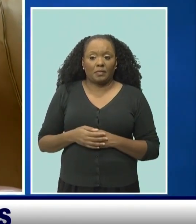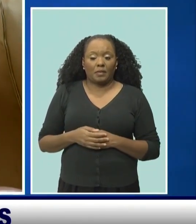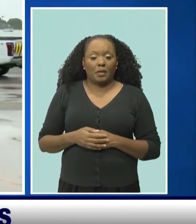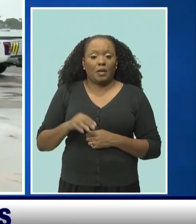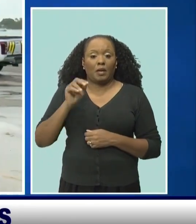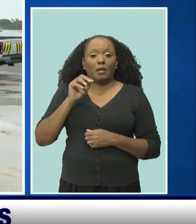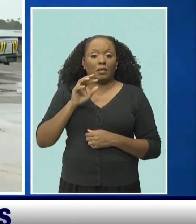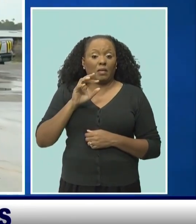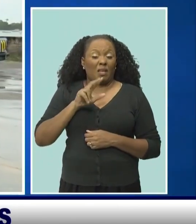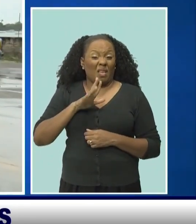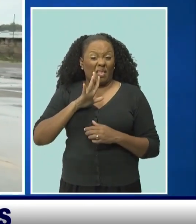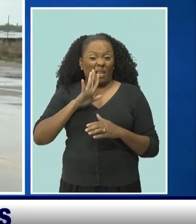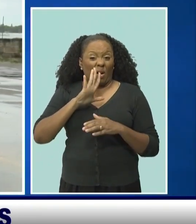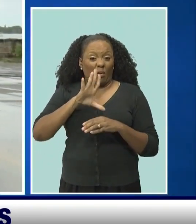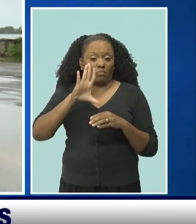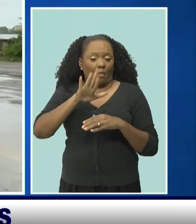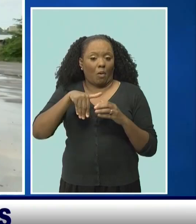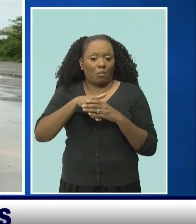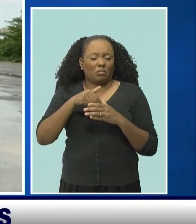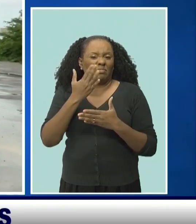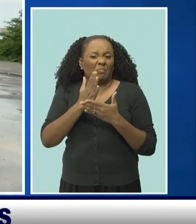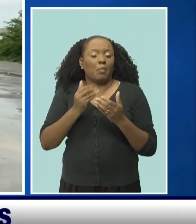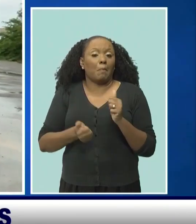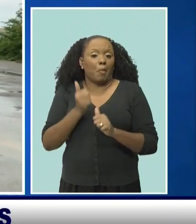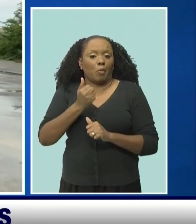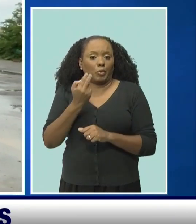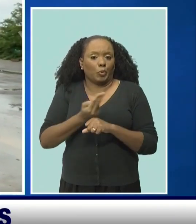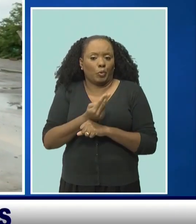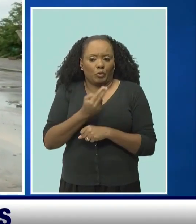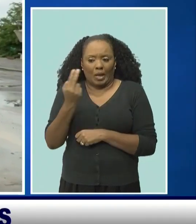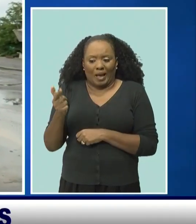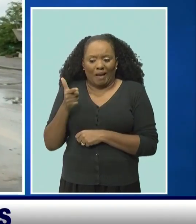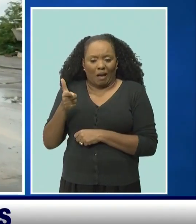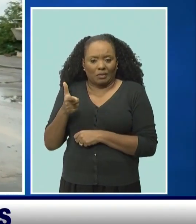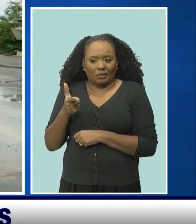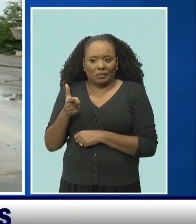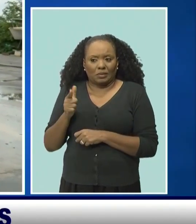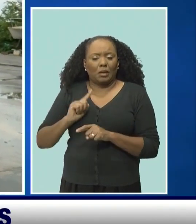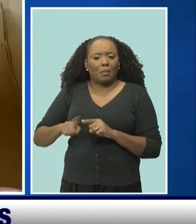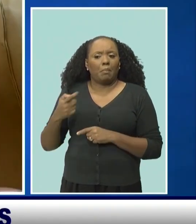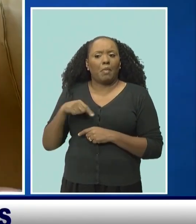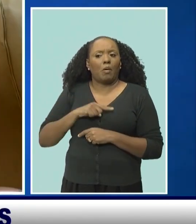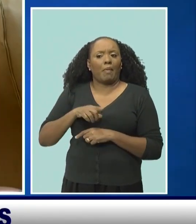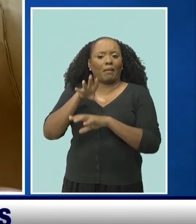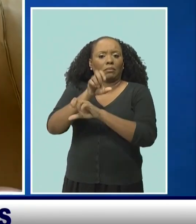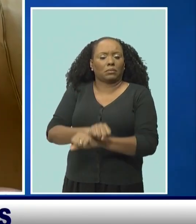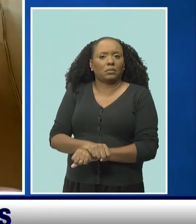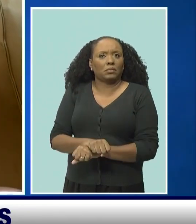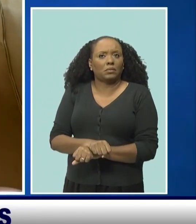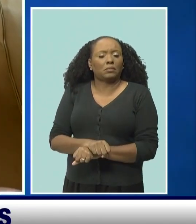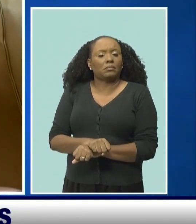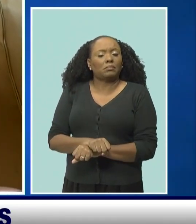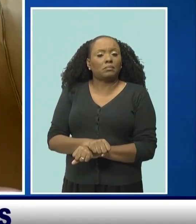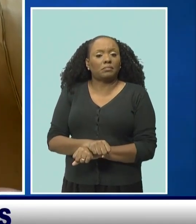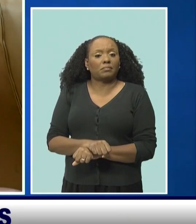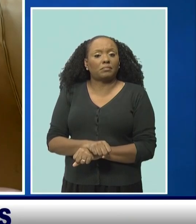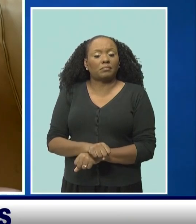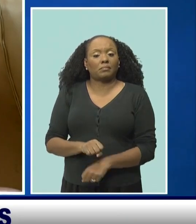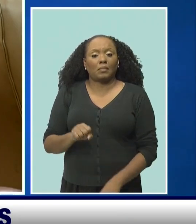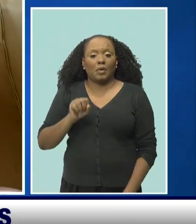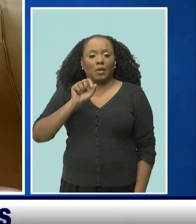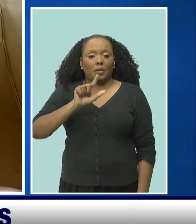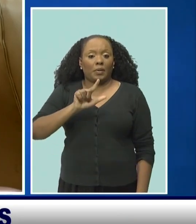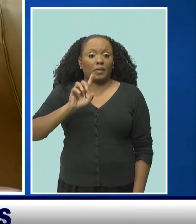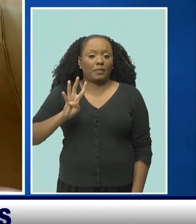firearms. But we have made some inroads. We have arrested 24